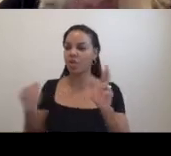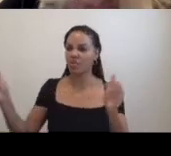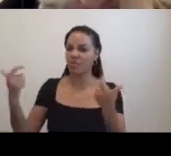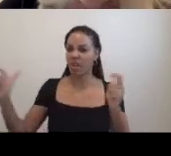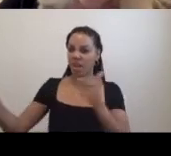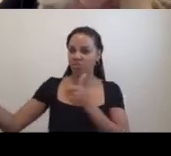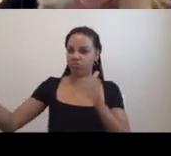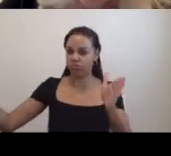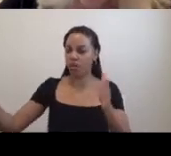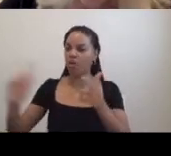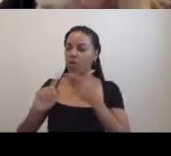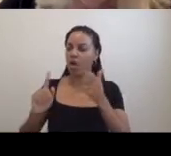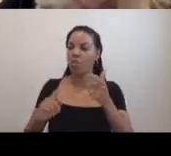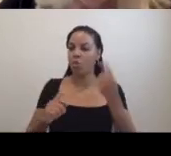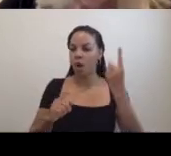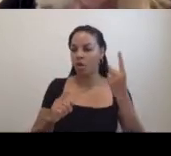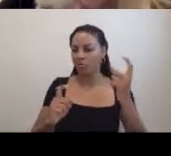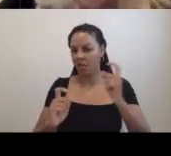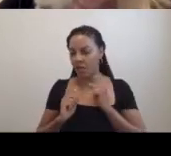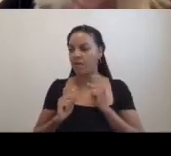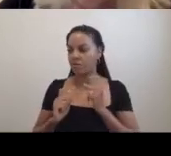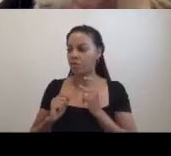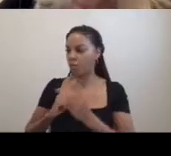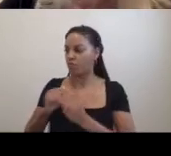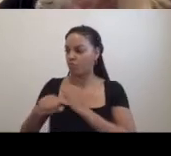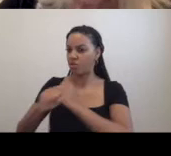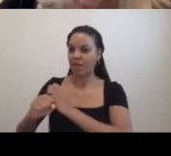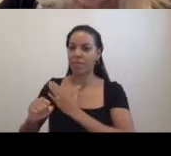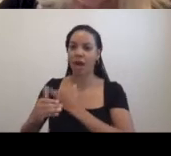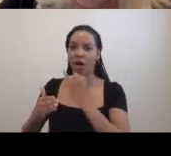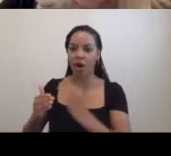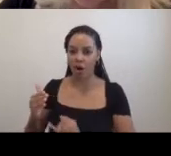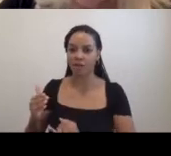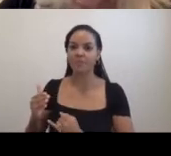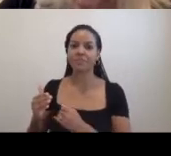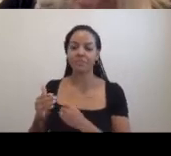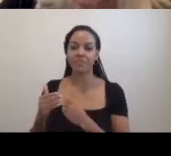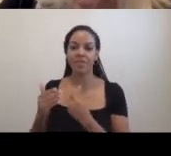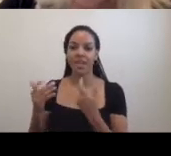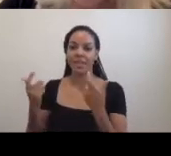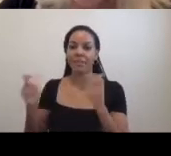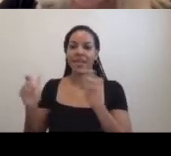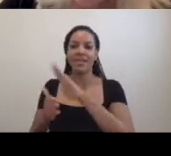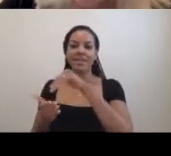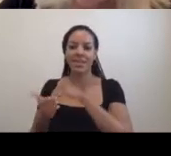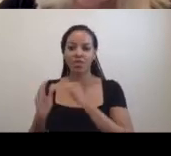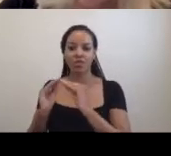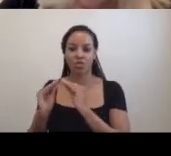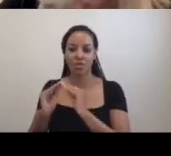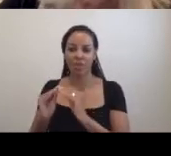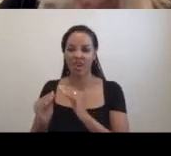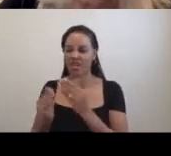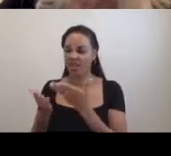along with other storage space inside the office. central repair shop in Maspeth, Queens,